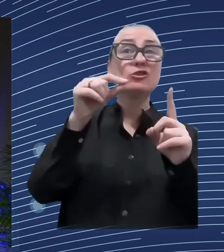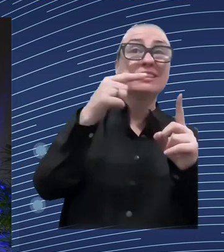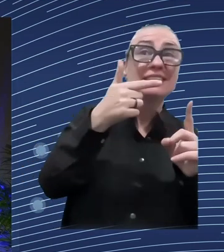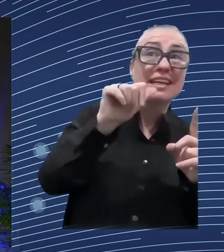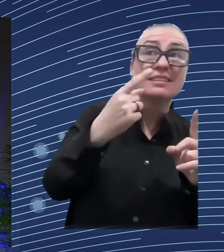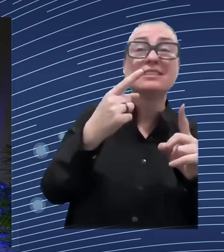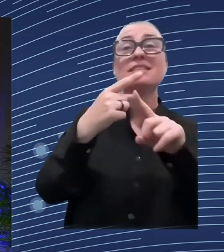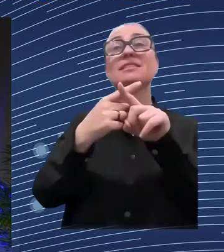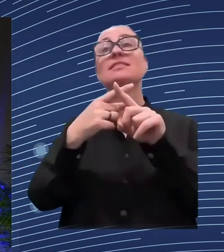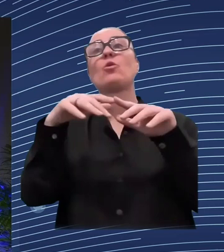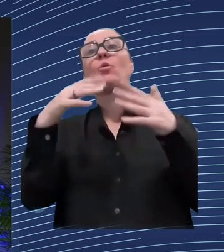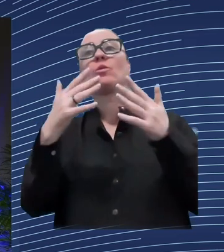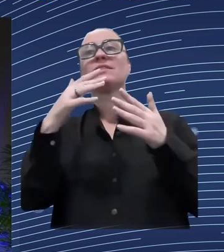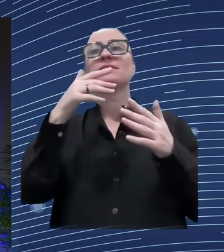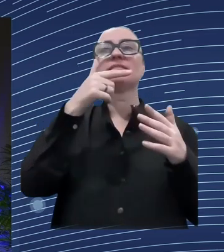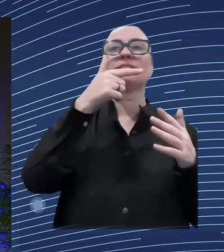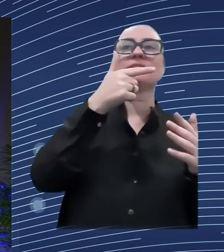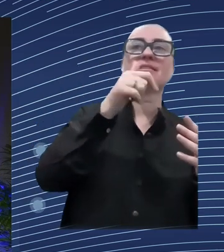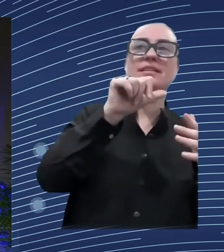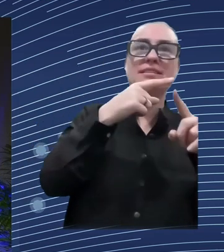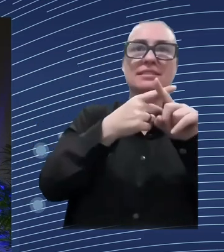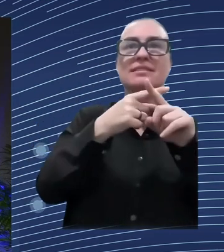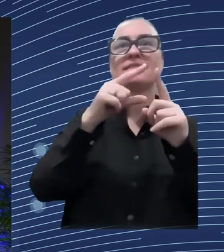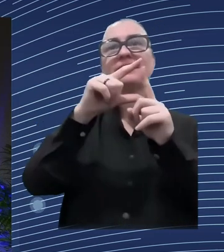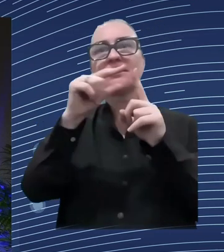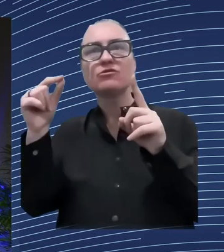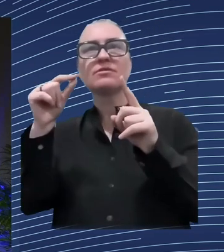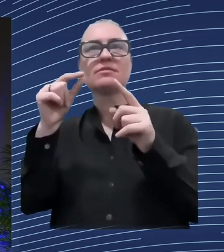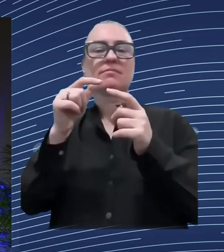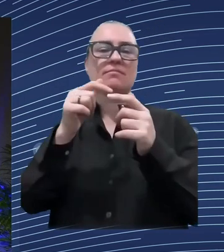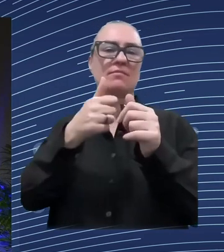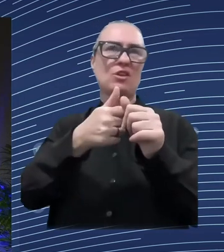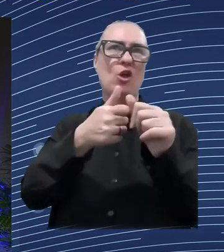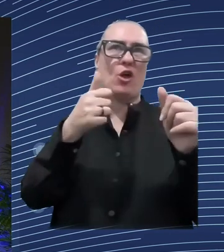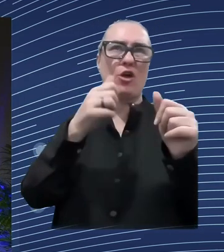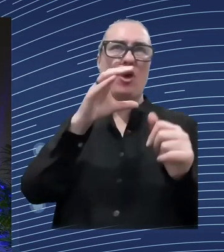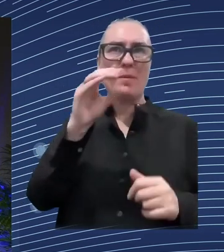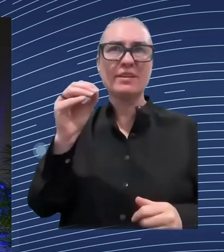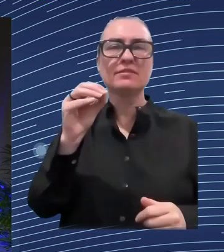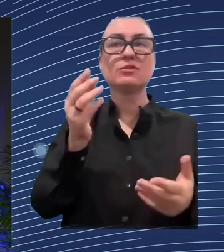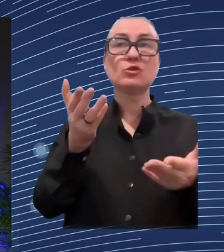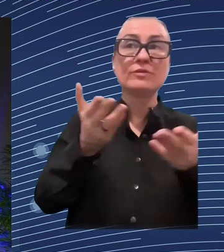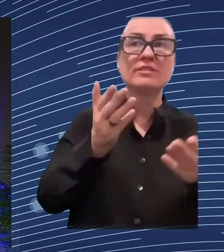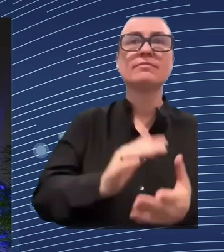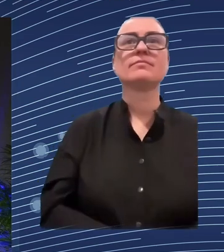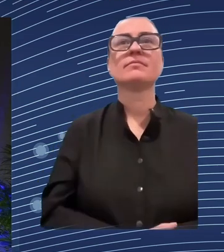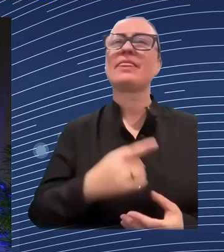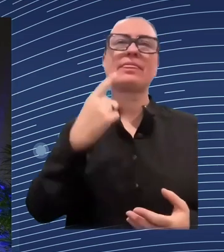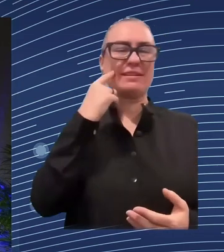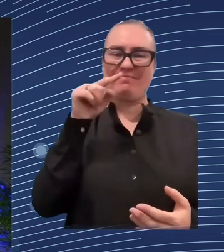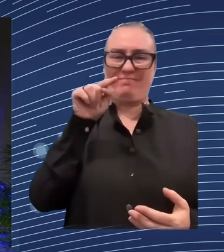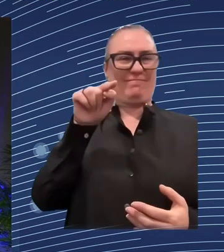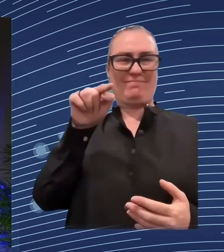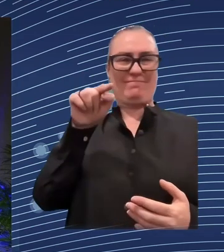underlying reasons for that. But maybe can we have a round on is that the case